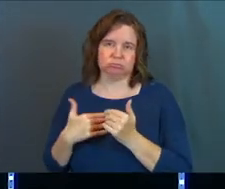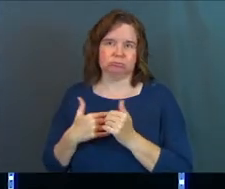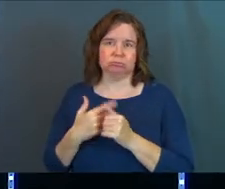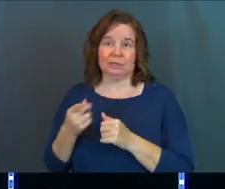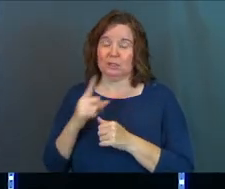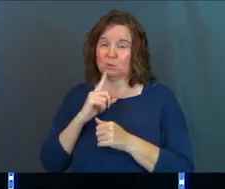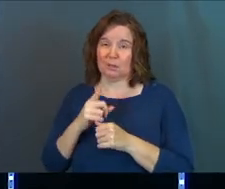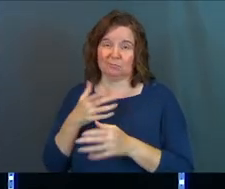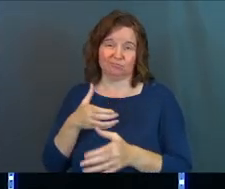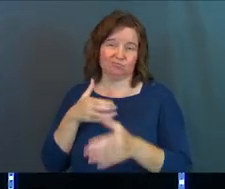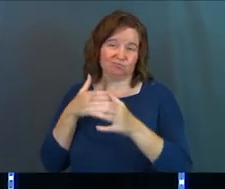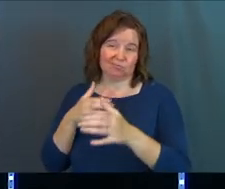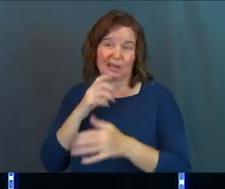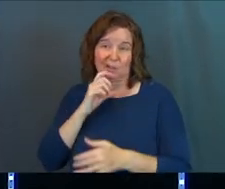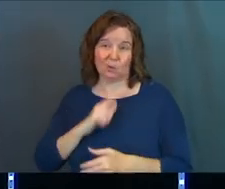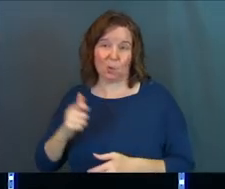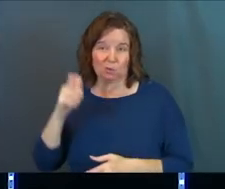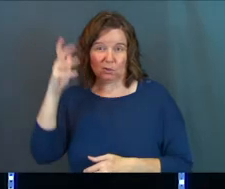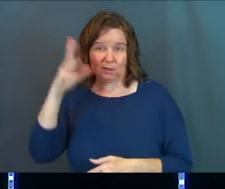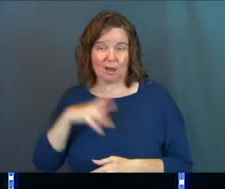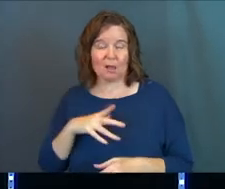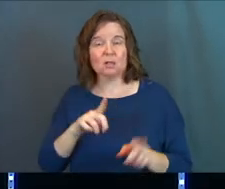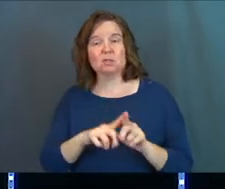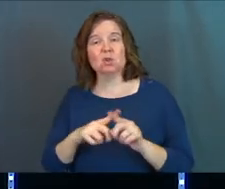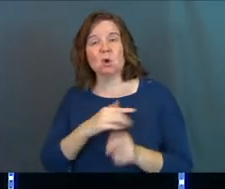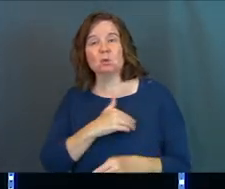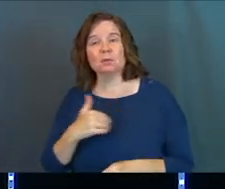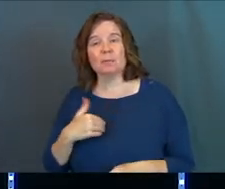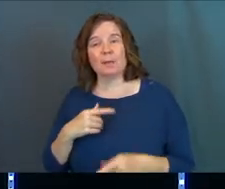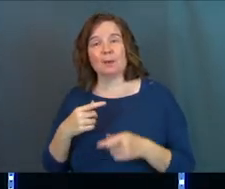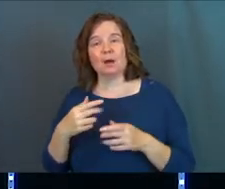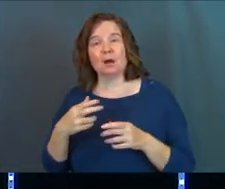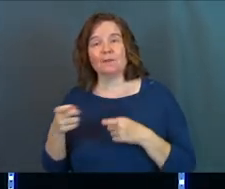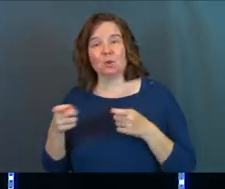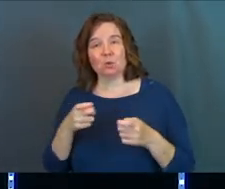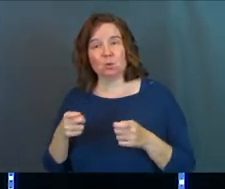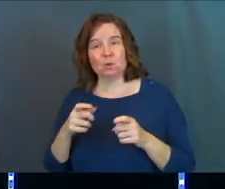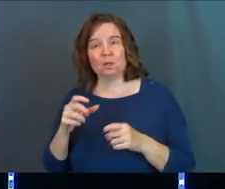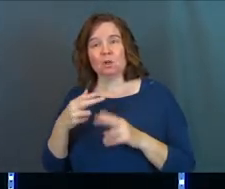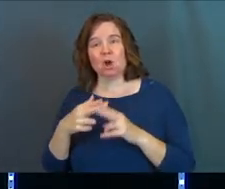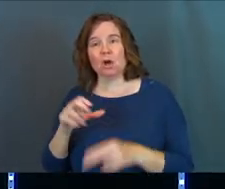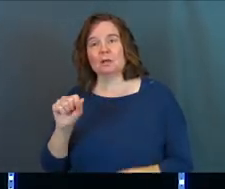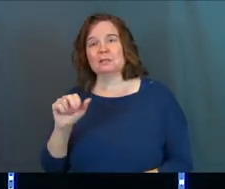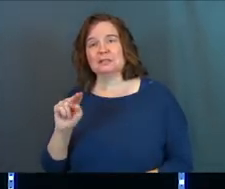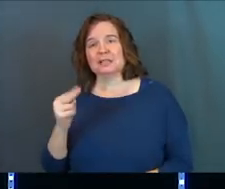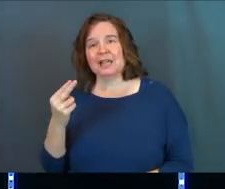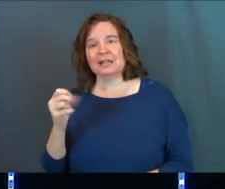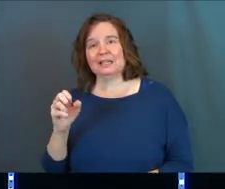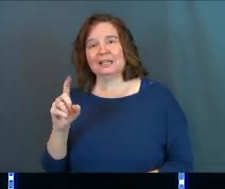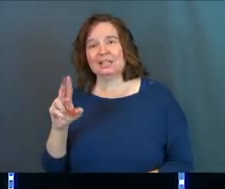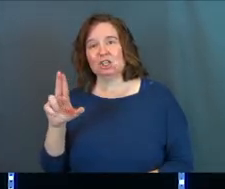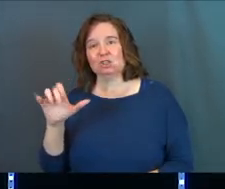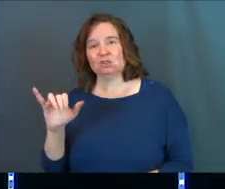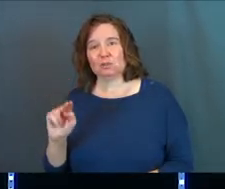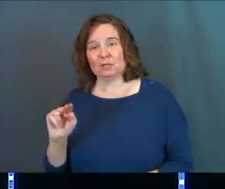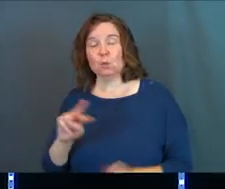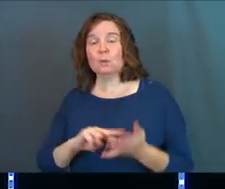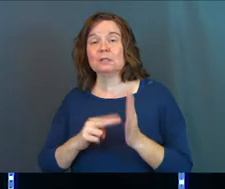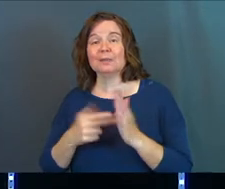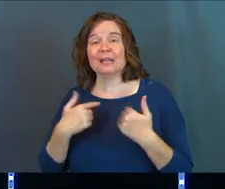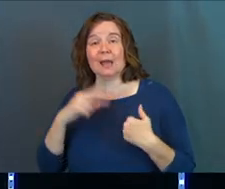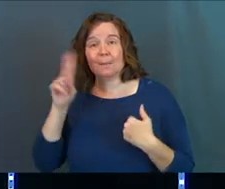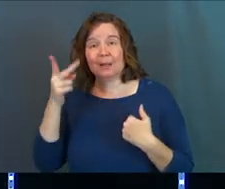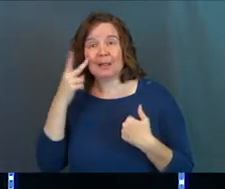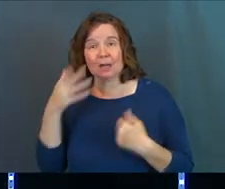He's incredible. And he's an older guy. He's also a member of the ruling class, which was the Sanhedrin. So he also had political power.